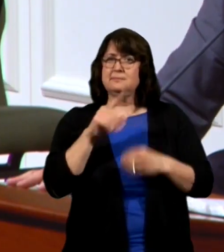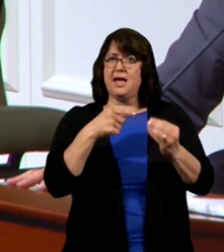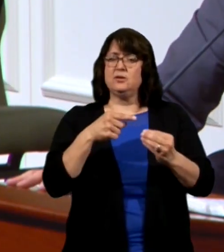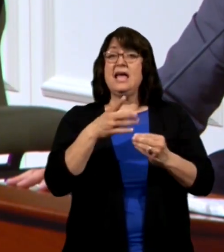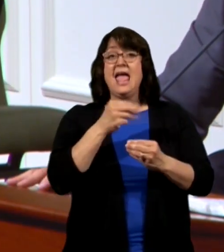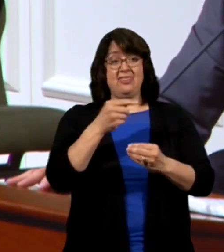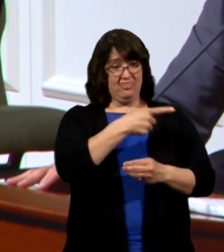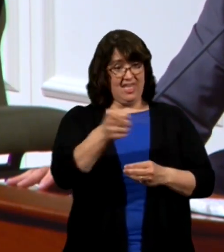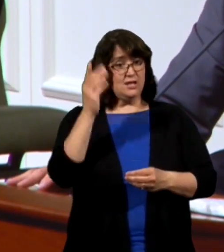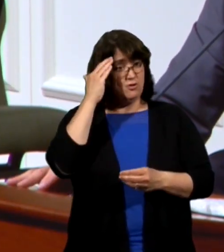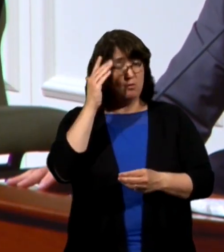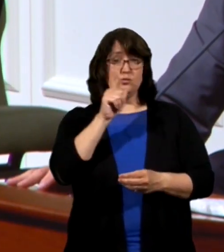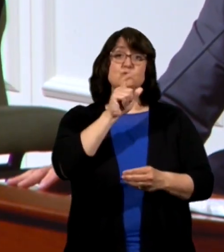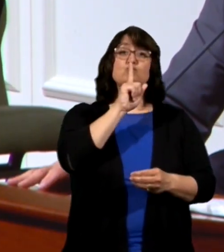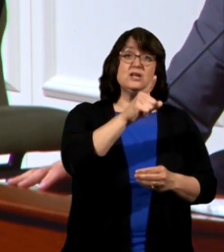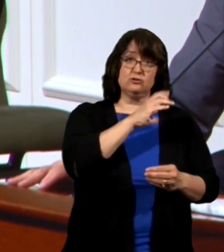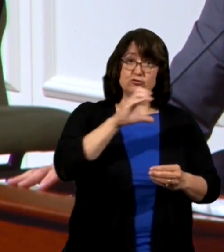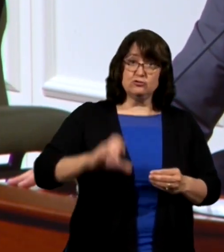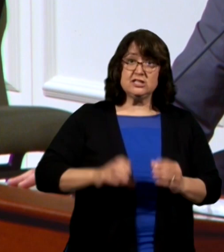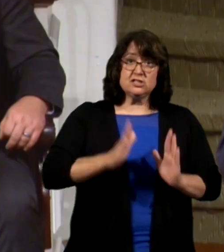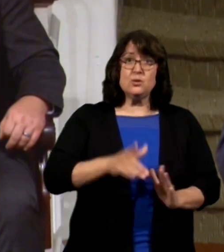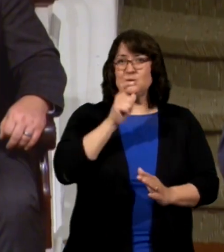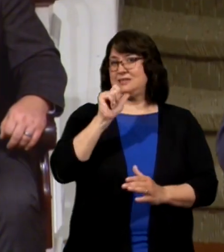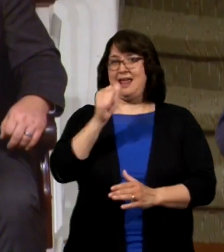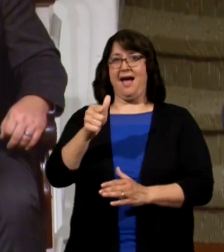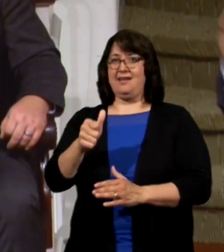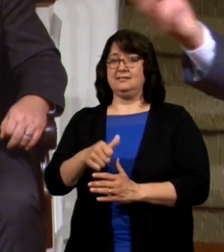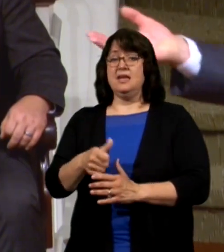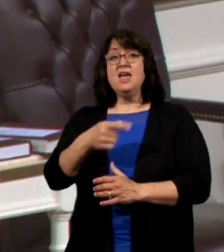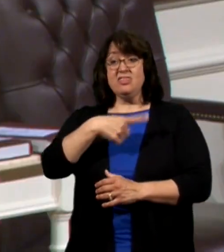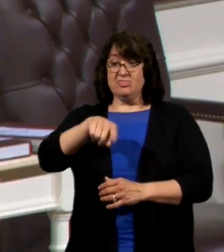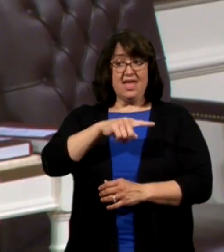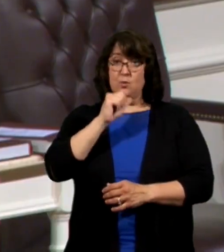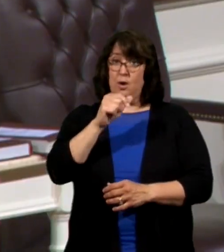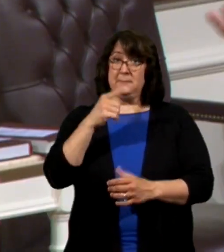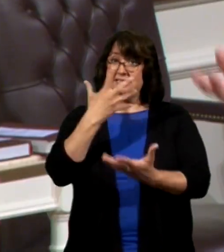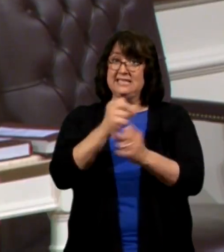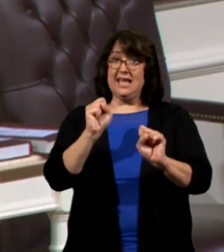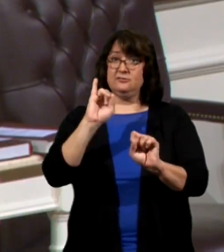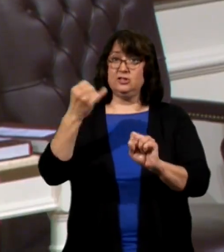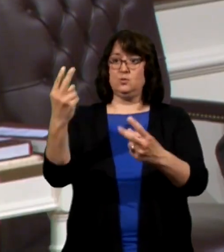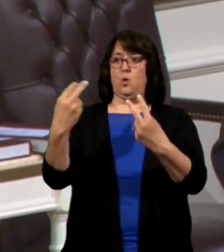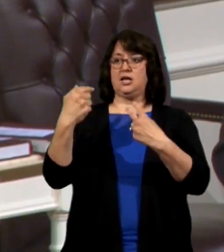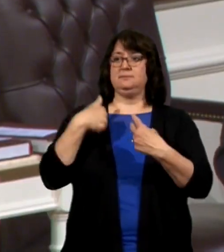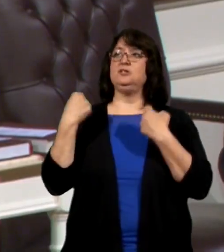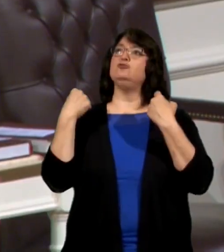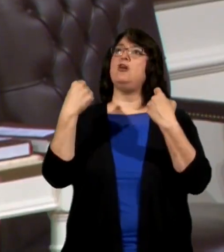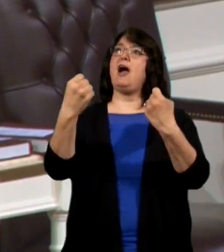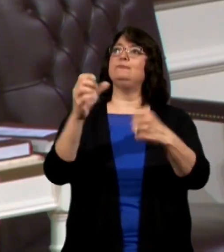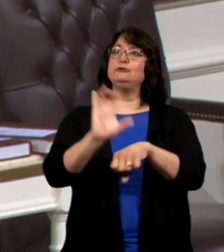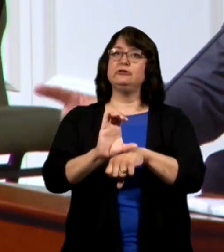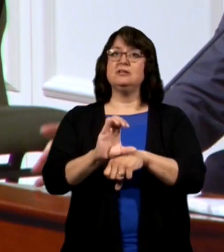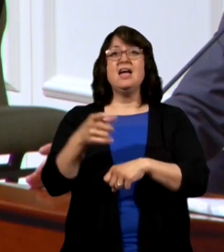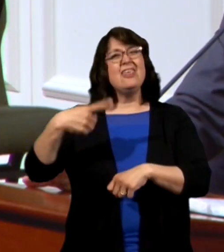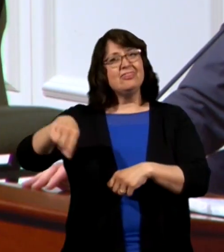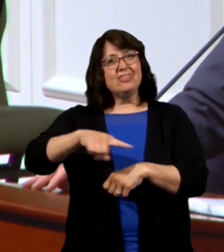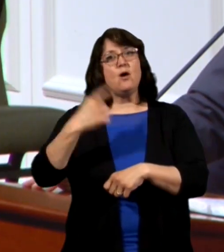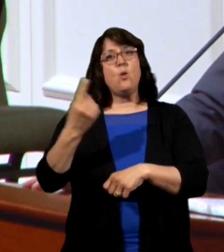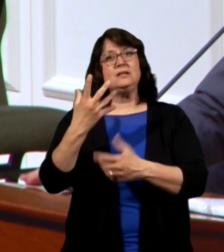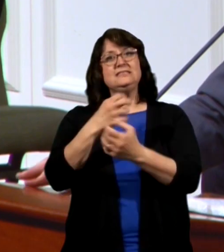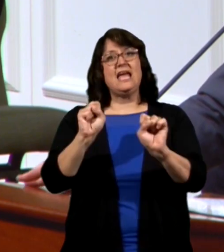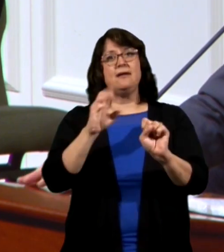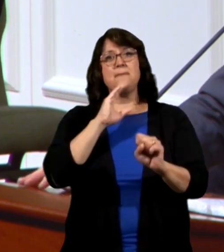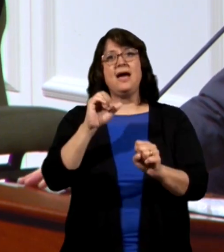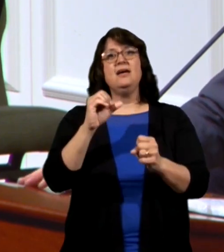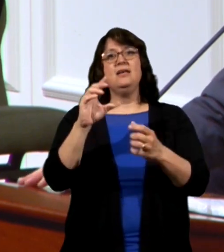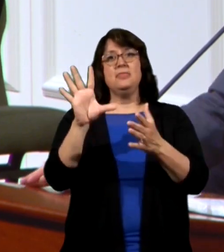Christian and who's not I they won't be saved just by watching me drive to church they're only saved by the message